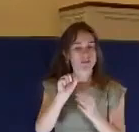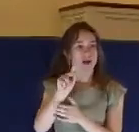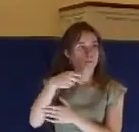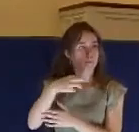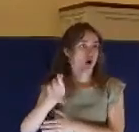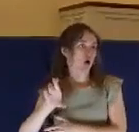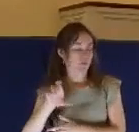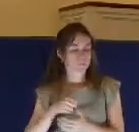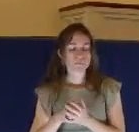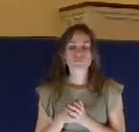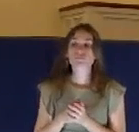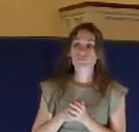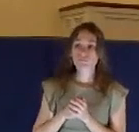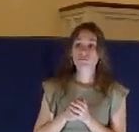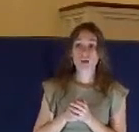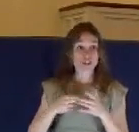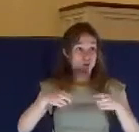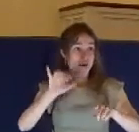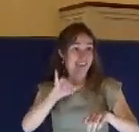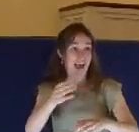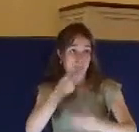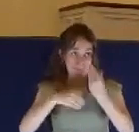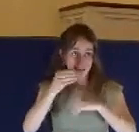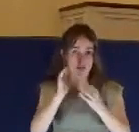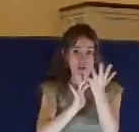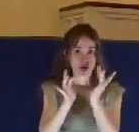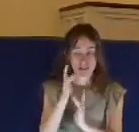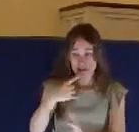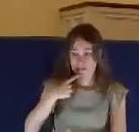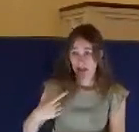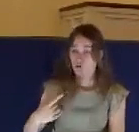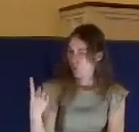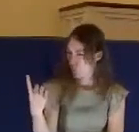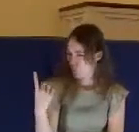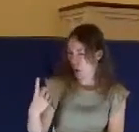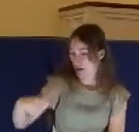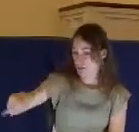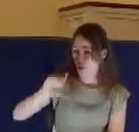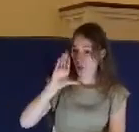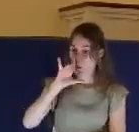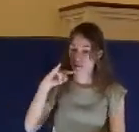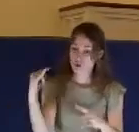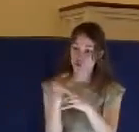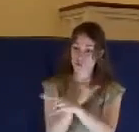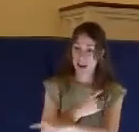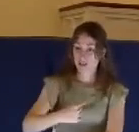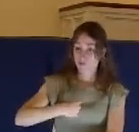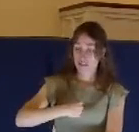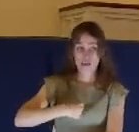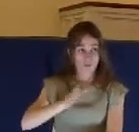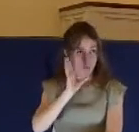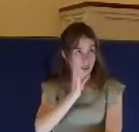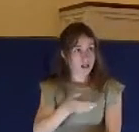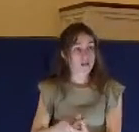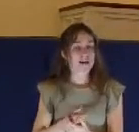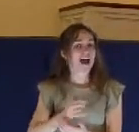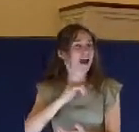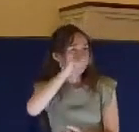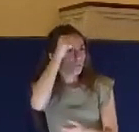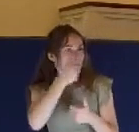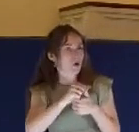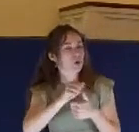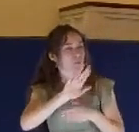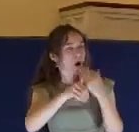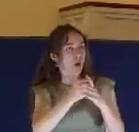Passover meal that Jesus said, one of you are going to betray me. And they all said, is it I? Is it I? And you remember, Judas left the room and